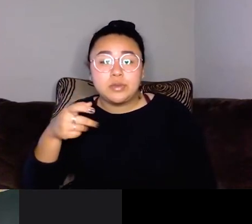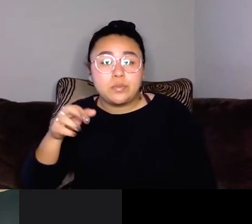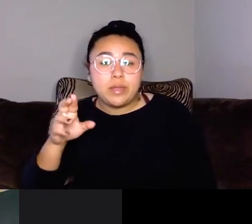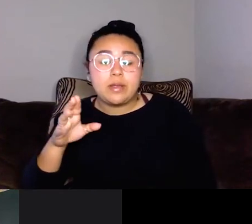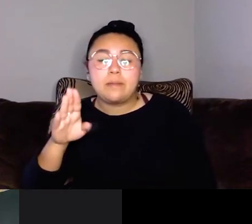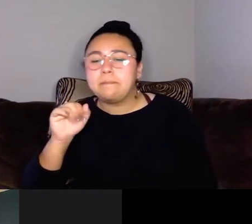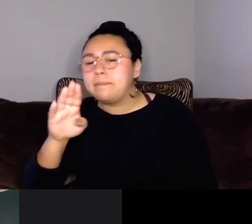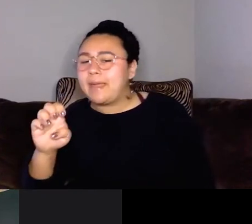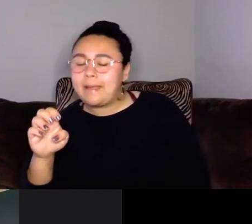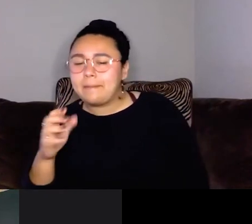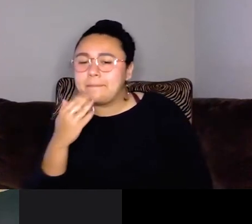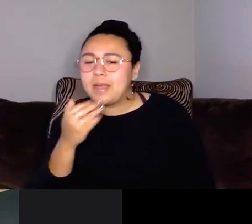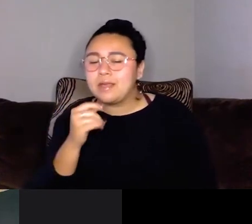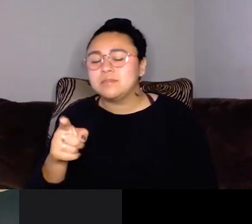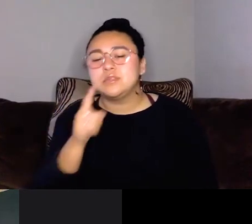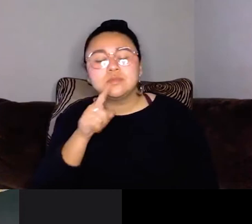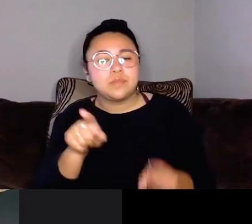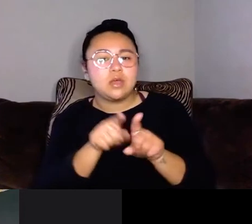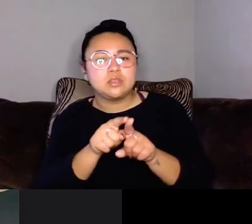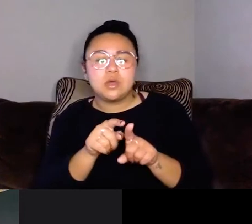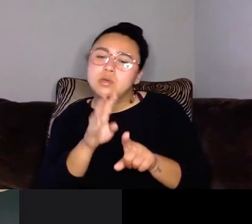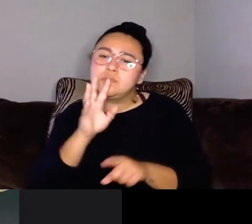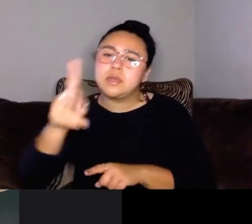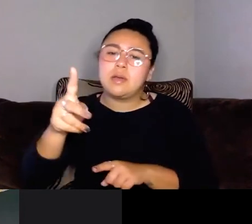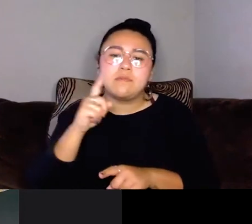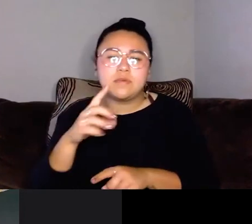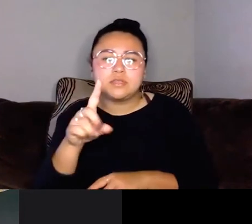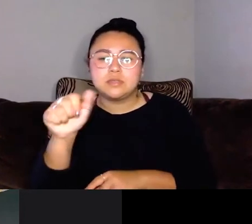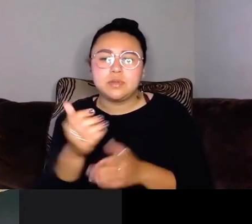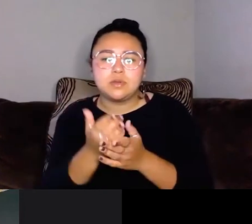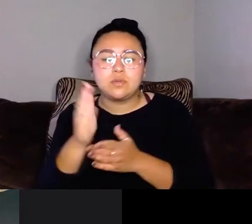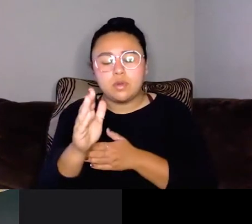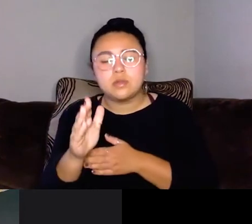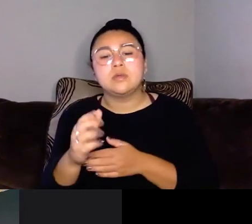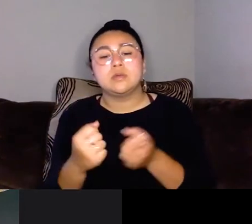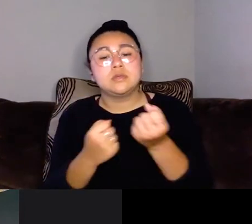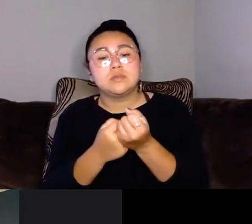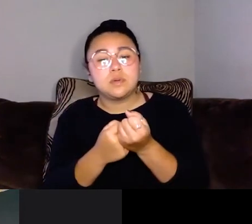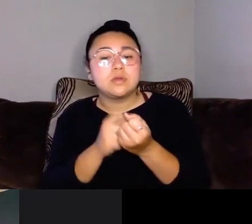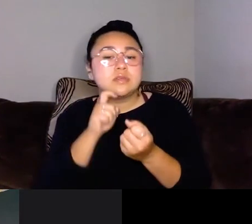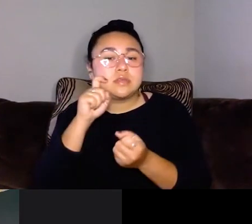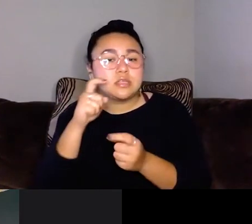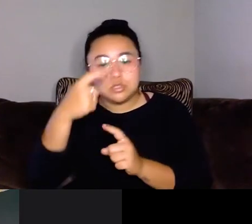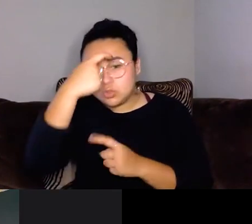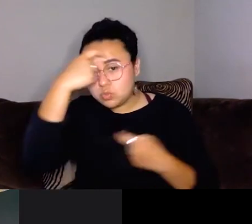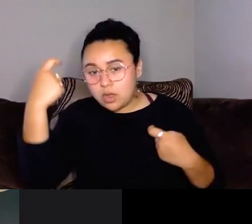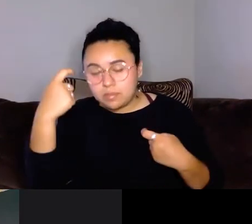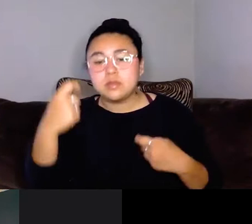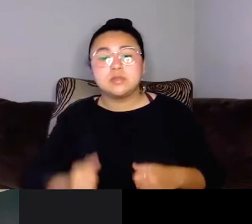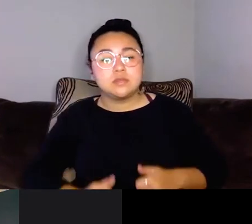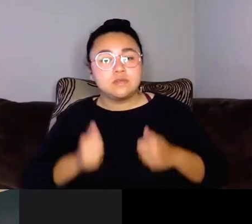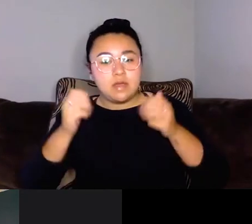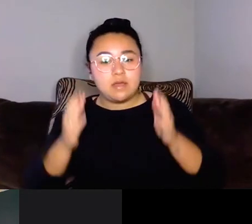outspoken as an advocate for disability rights, supporting sexual trauma survivors, ending mental health stigma,